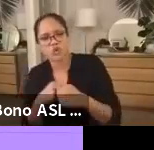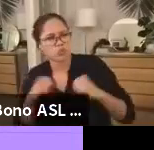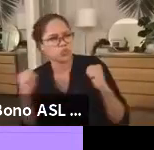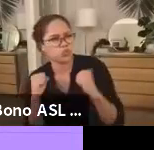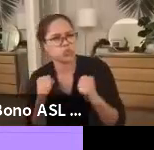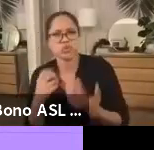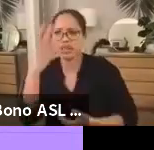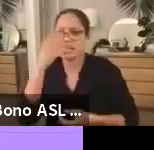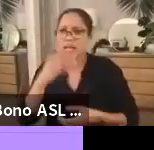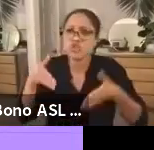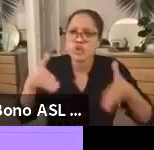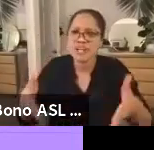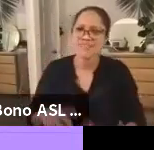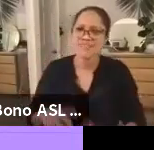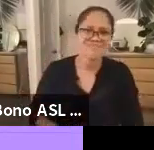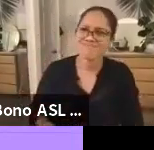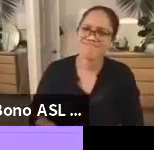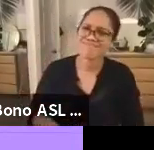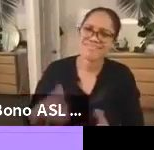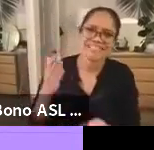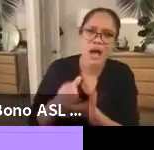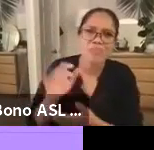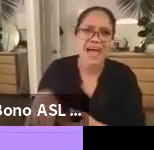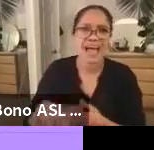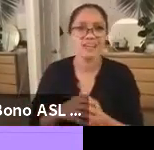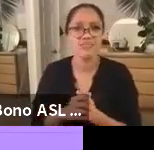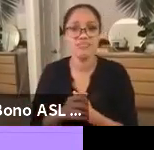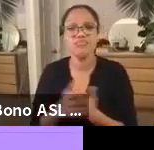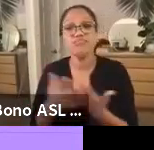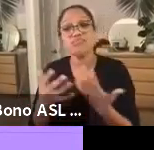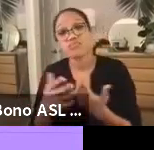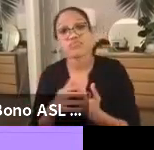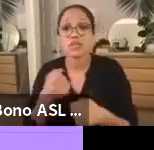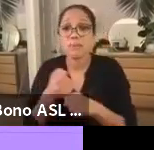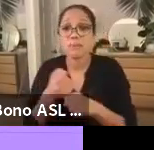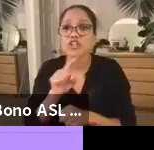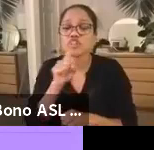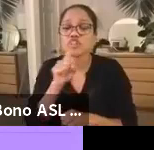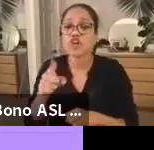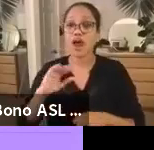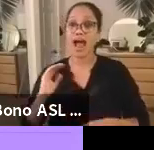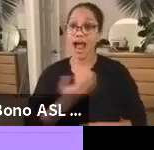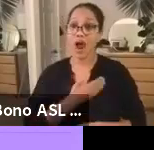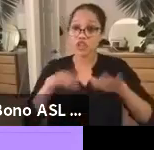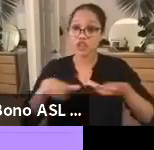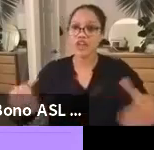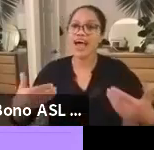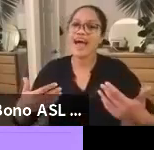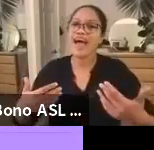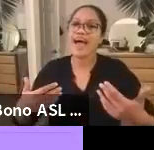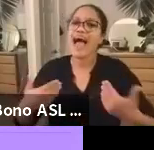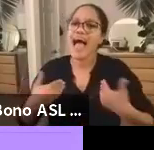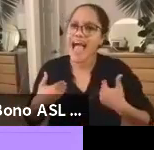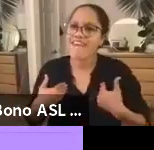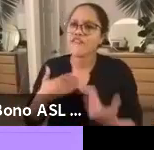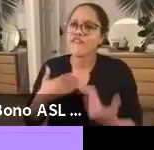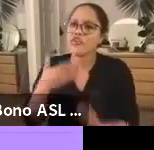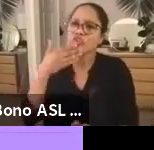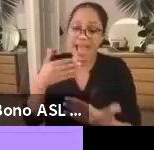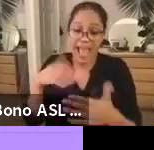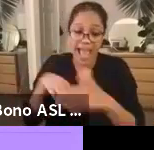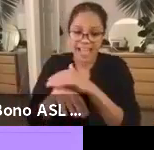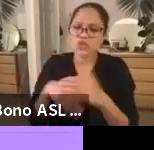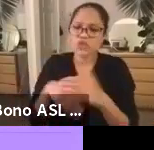school to prison pipeline and making sure that our children have access to quality schools that are nurturing,